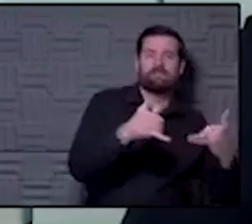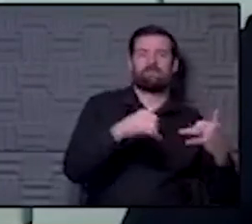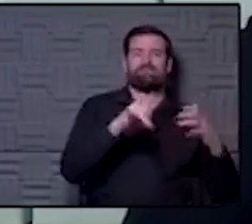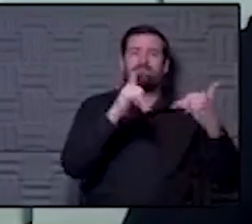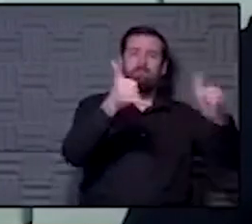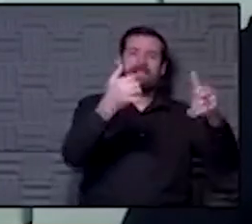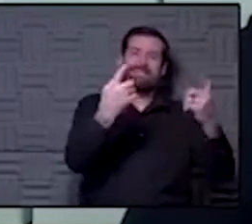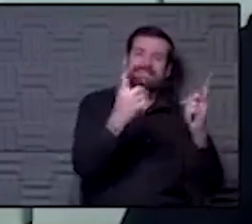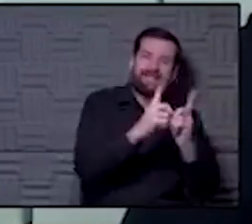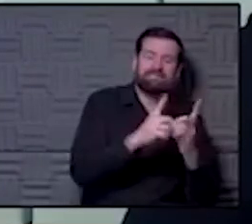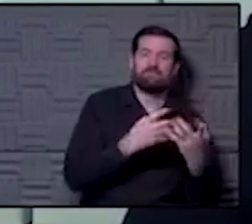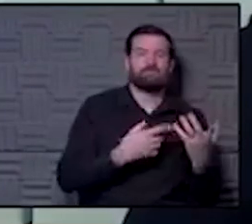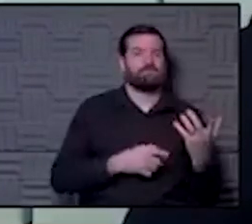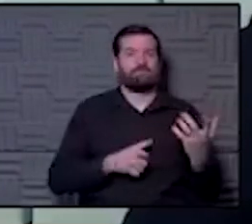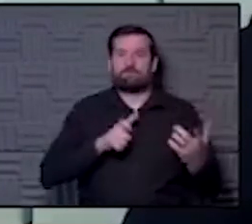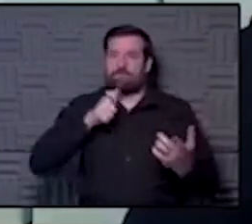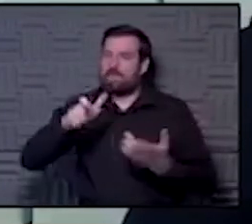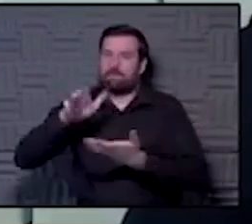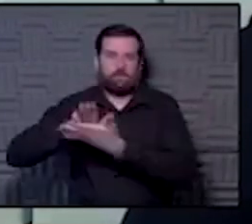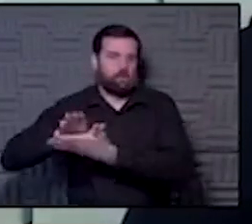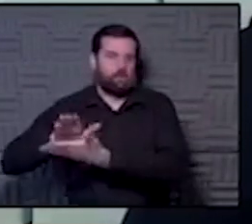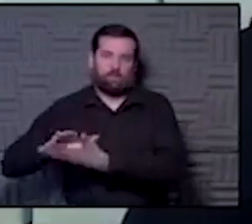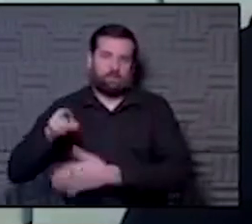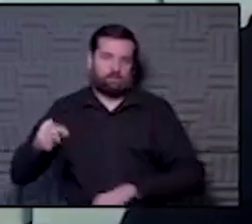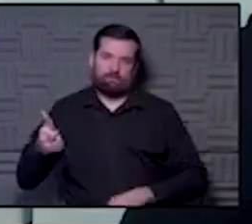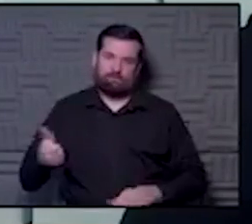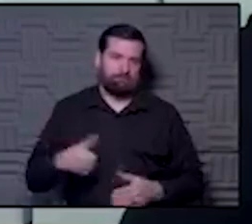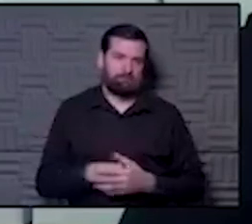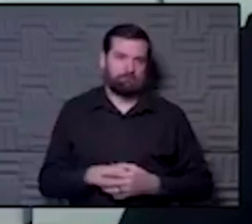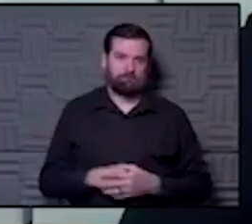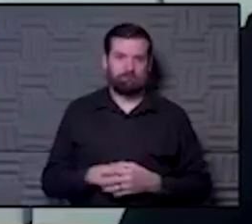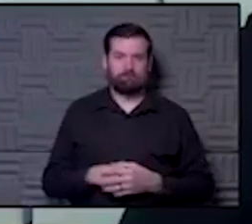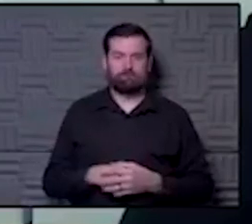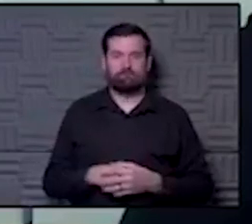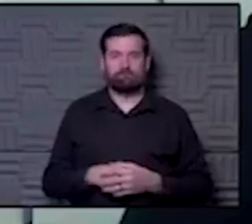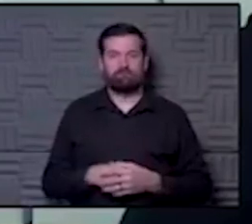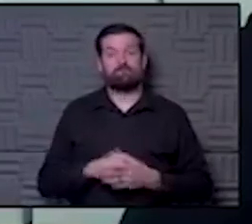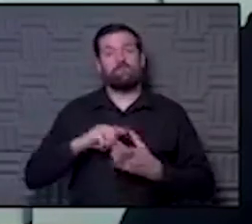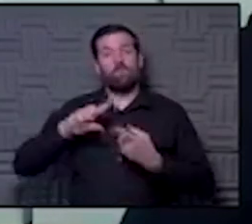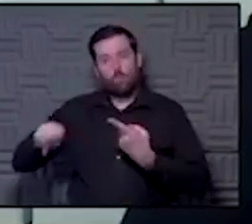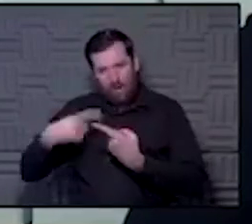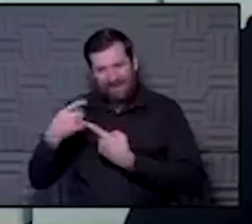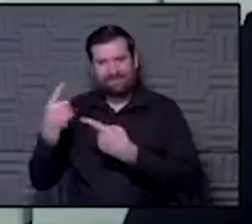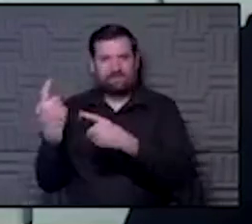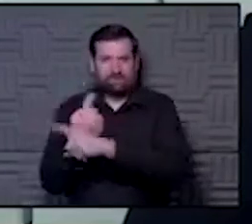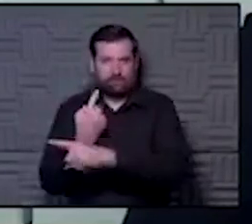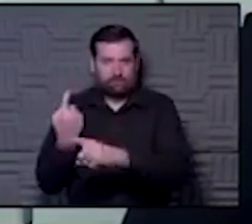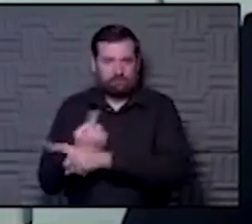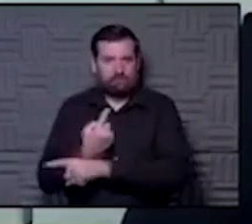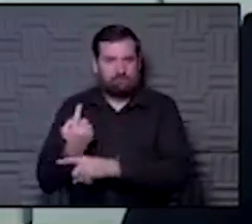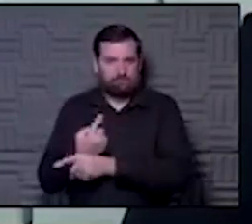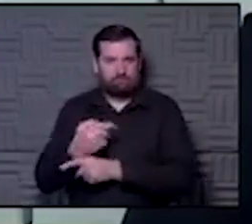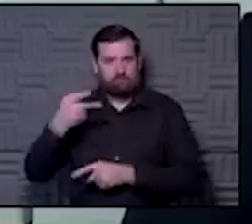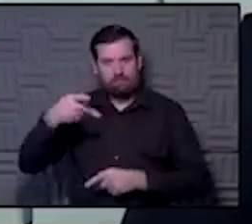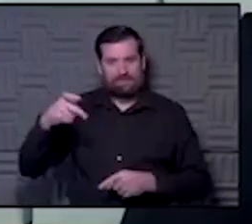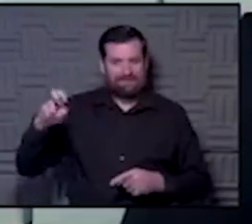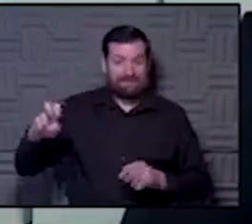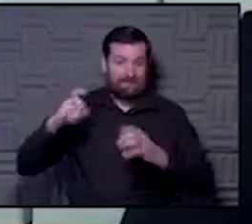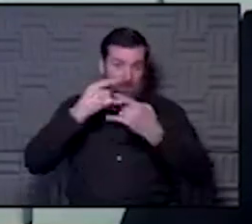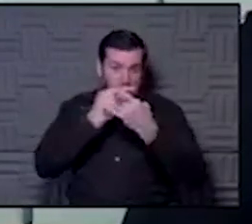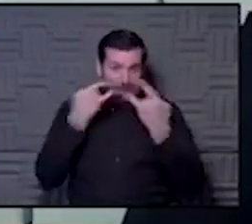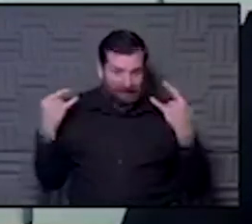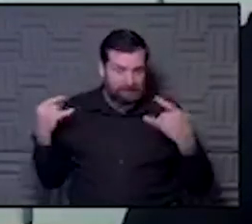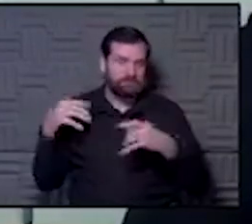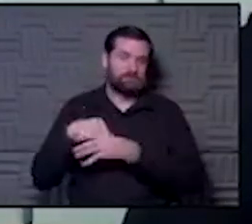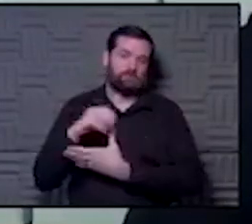things like that, but not related to being in school. When schools were using appropriate PPE, you know, or masks. When